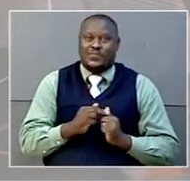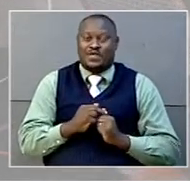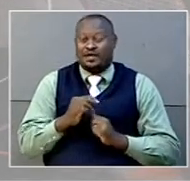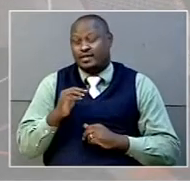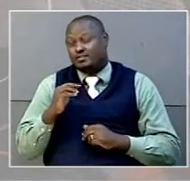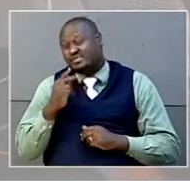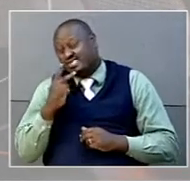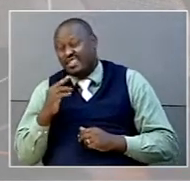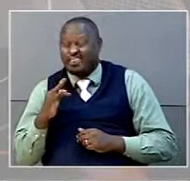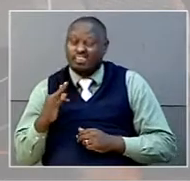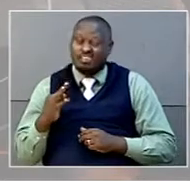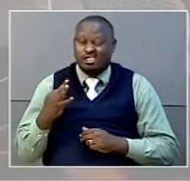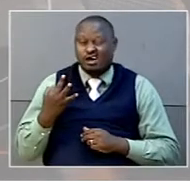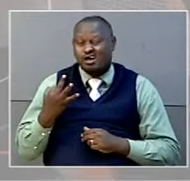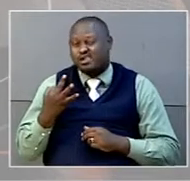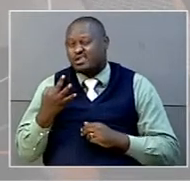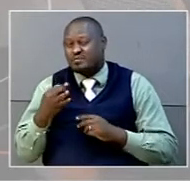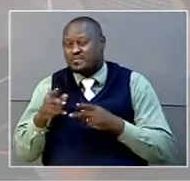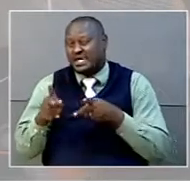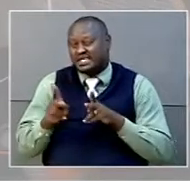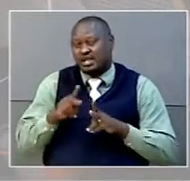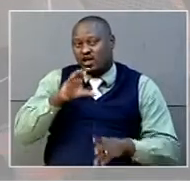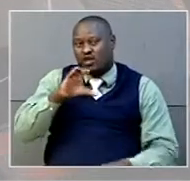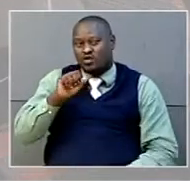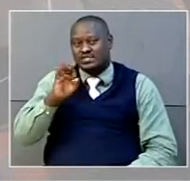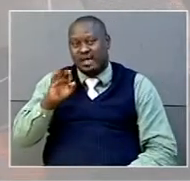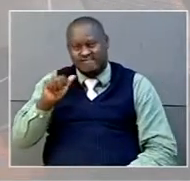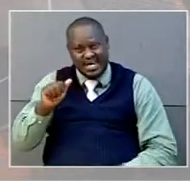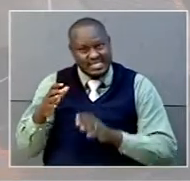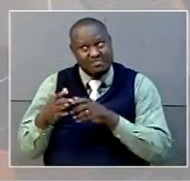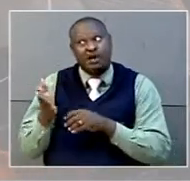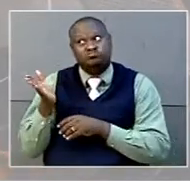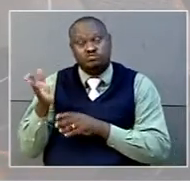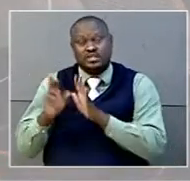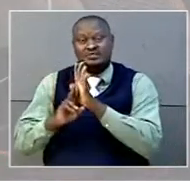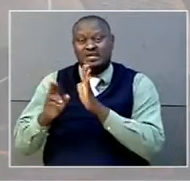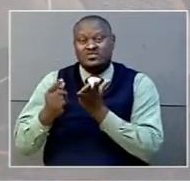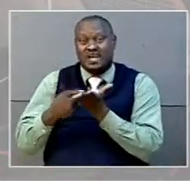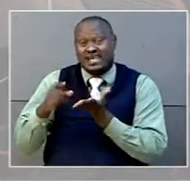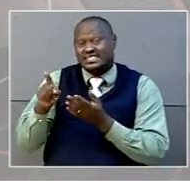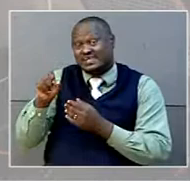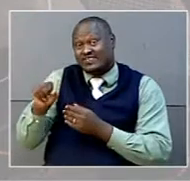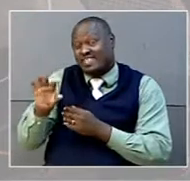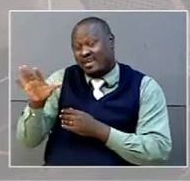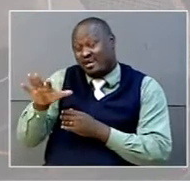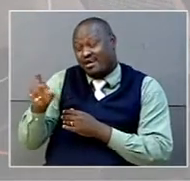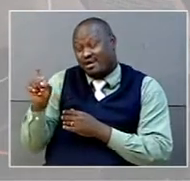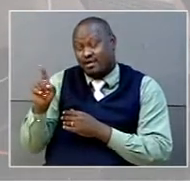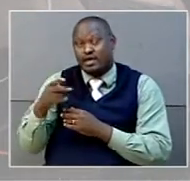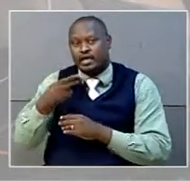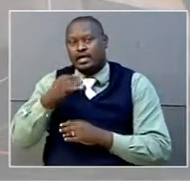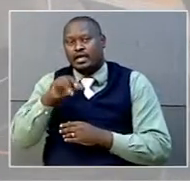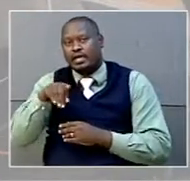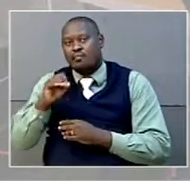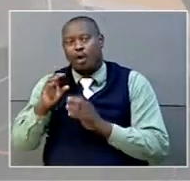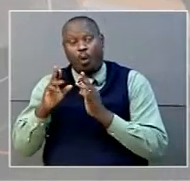play for the Kosovo team that is, you know, representing Uganda. And that is, the Hupos, we also wish them the best